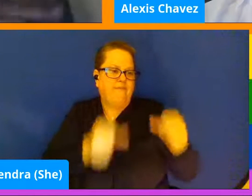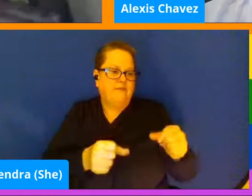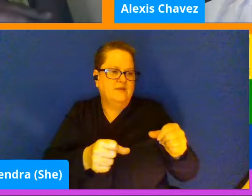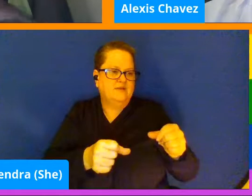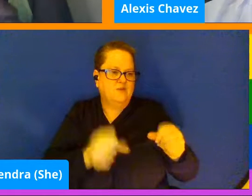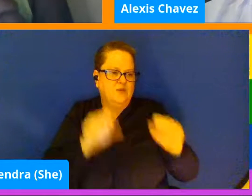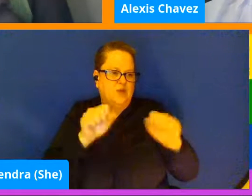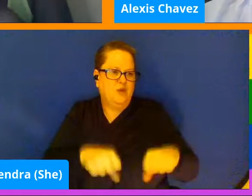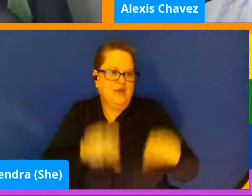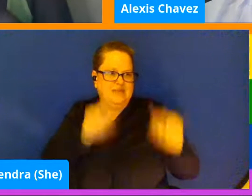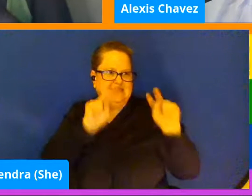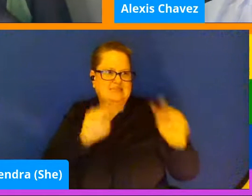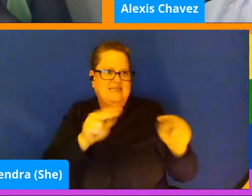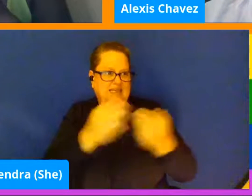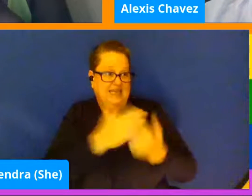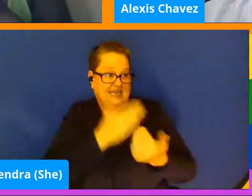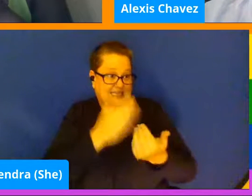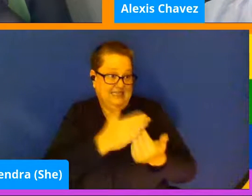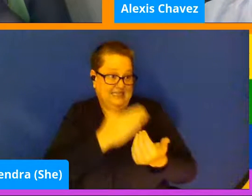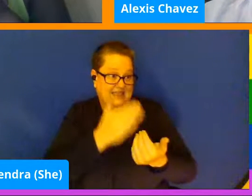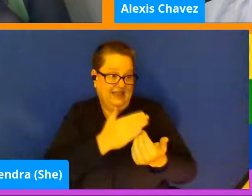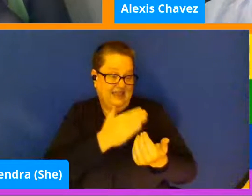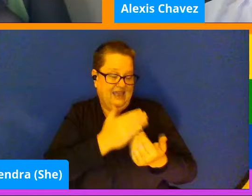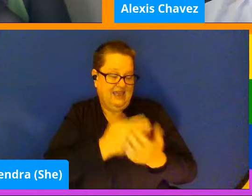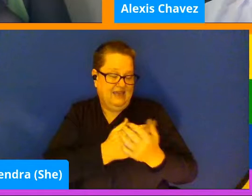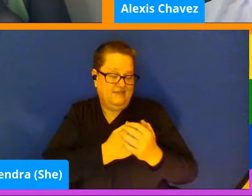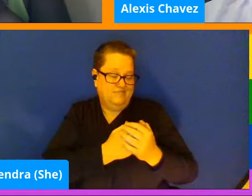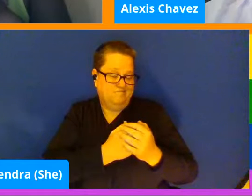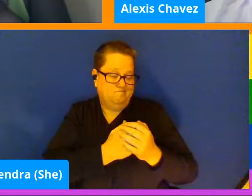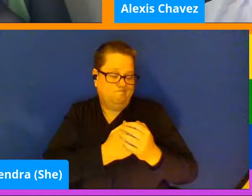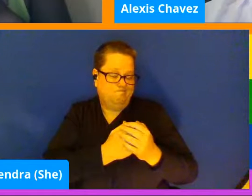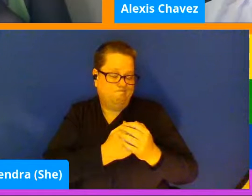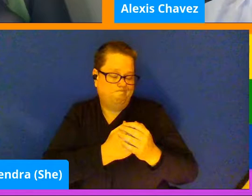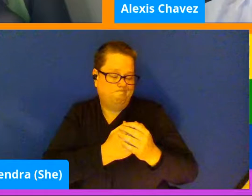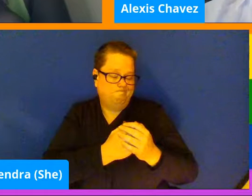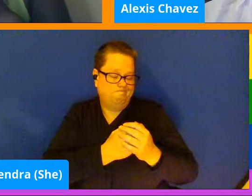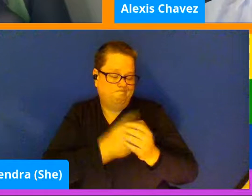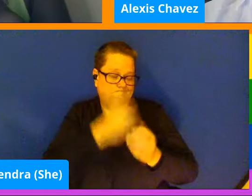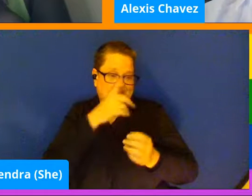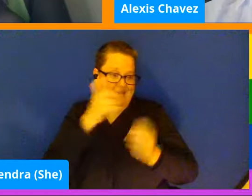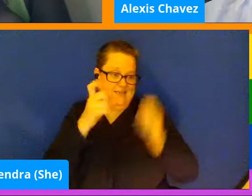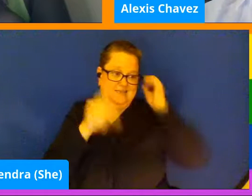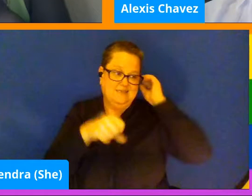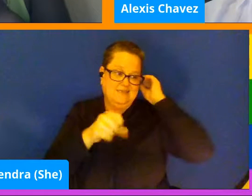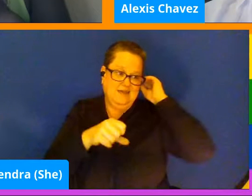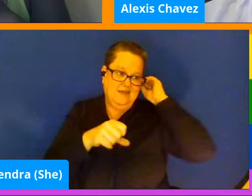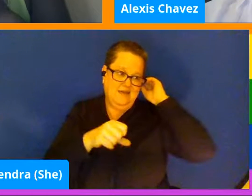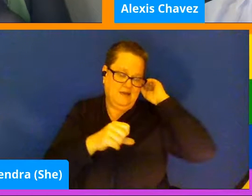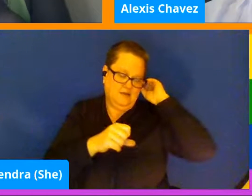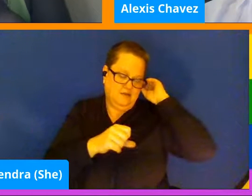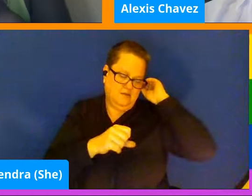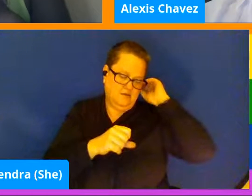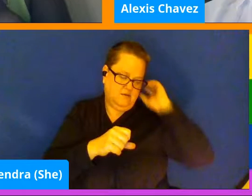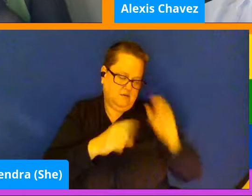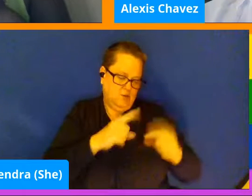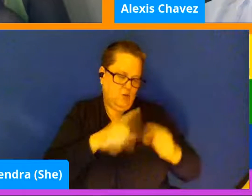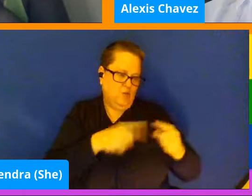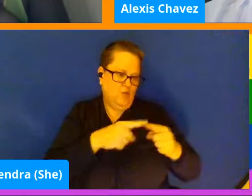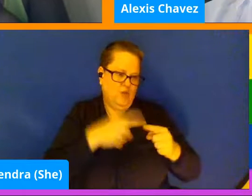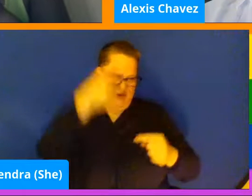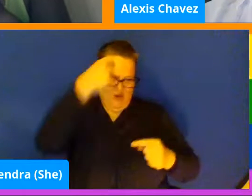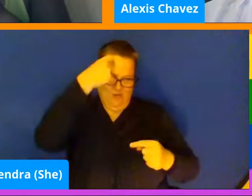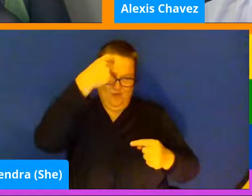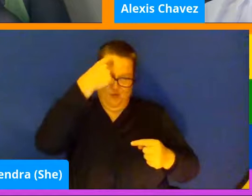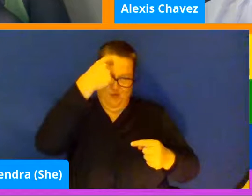easily and things like that. Because, yeah, when your brain is not